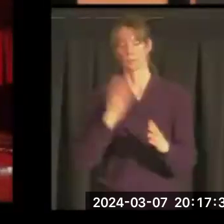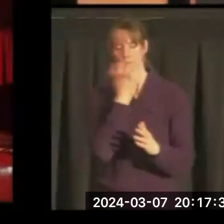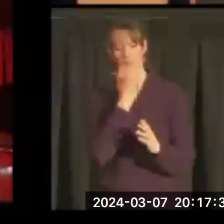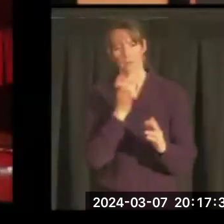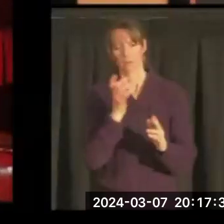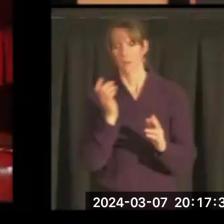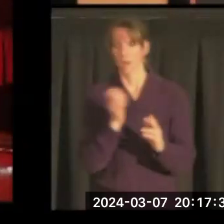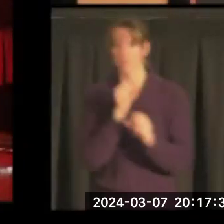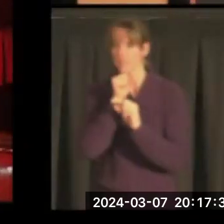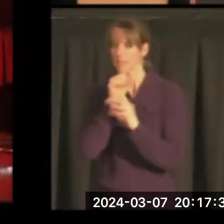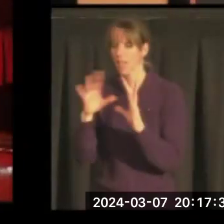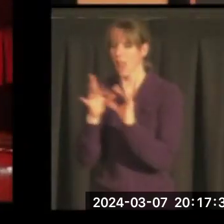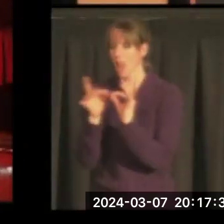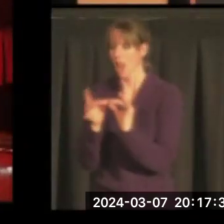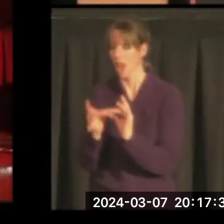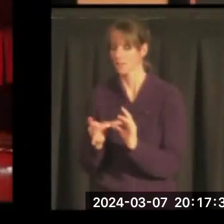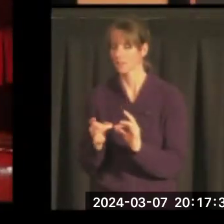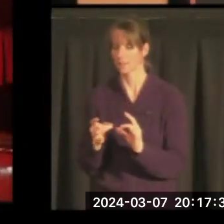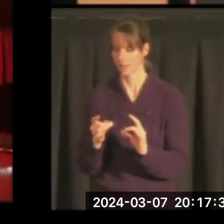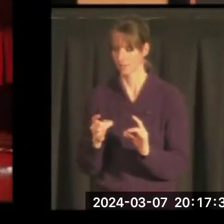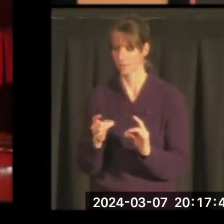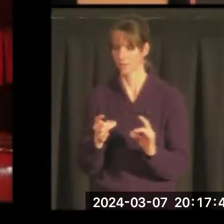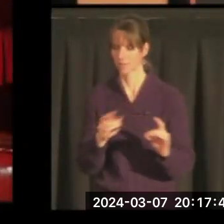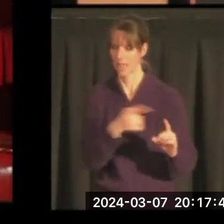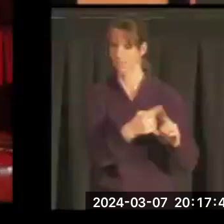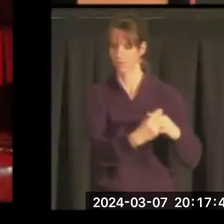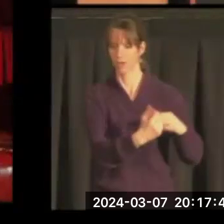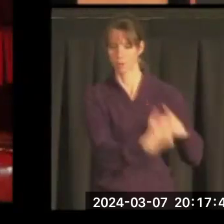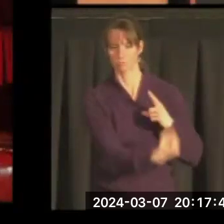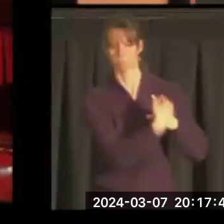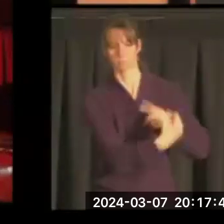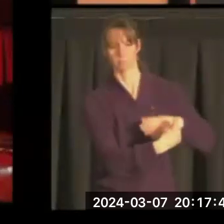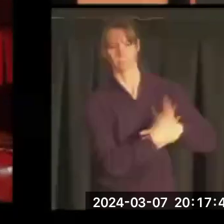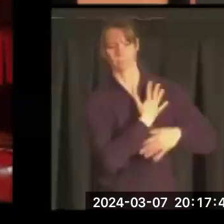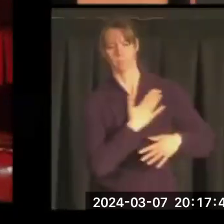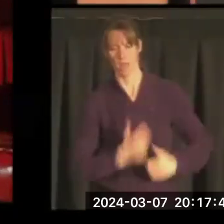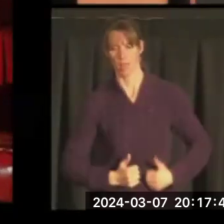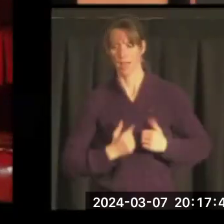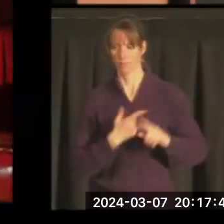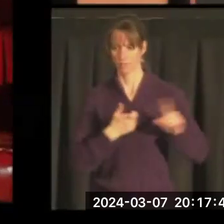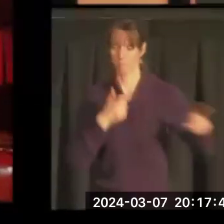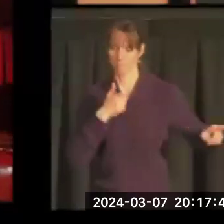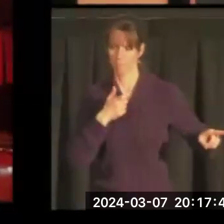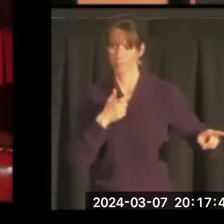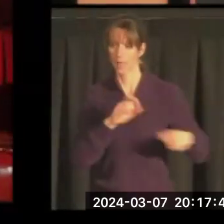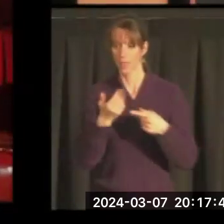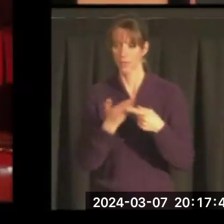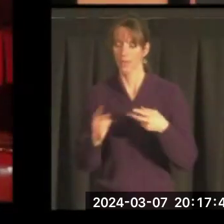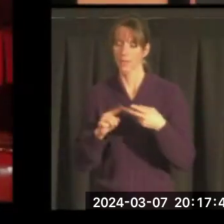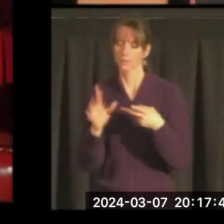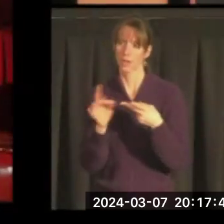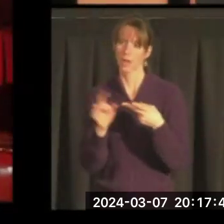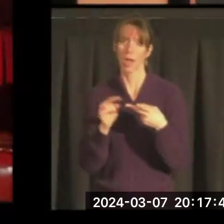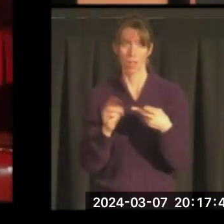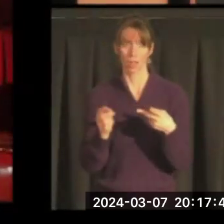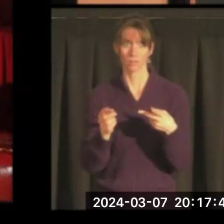nothing to say that isn't a result of her impact on my life. And the other thing that he says is he said,